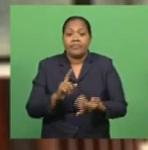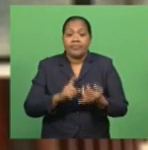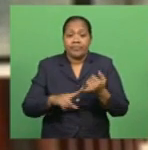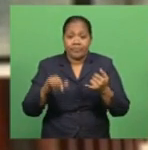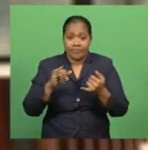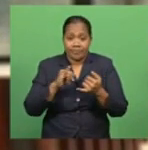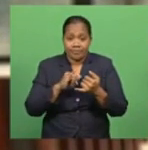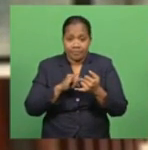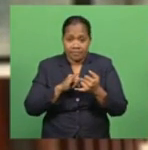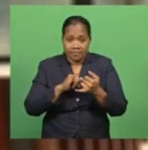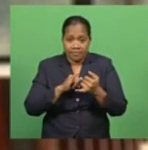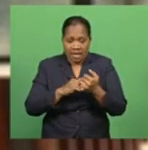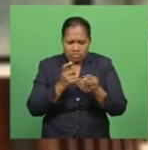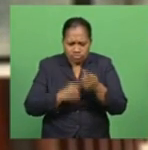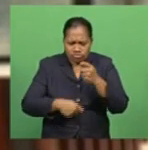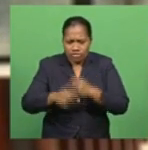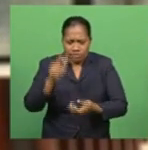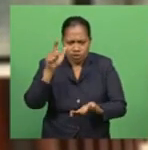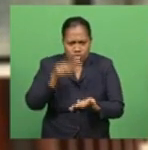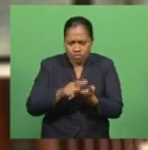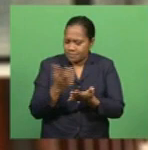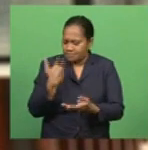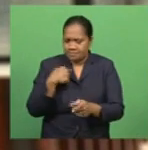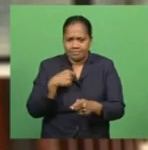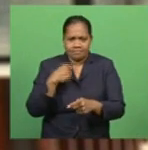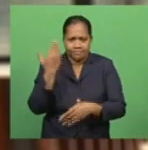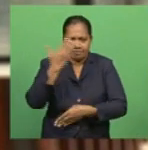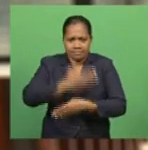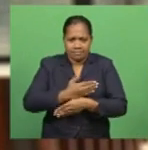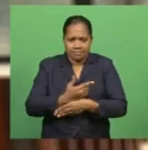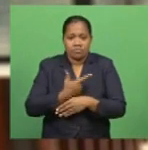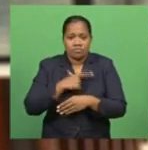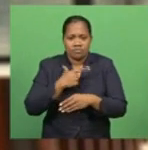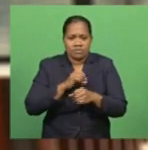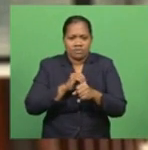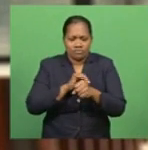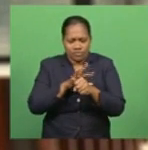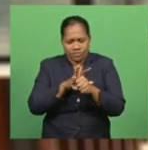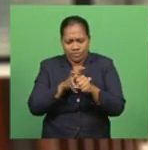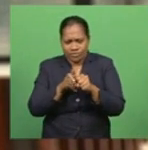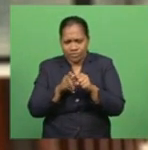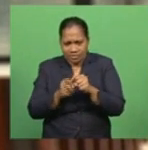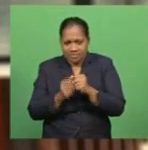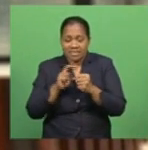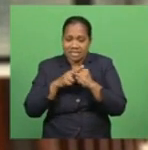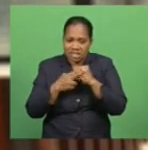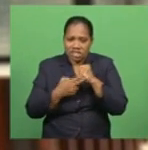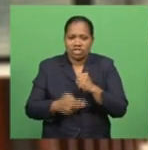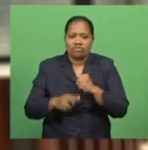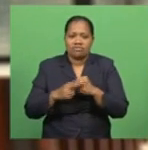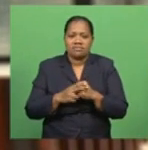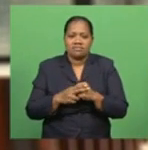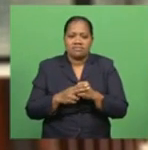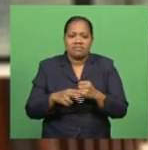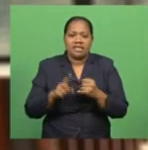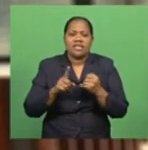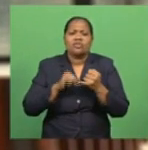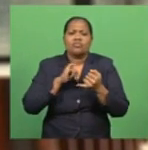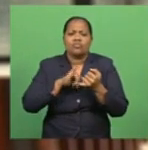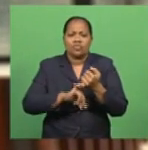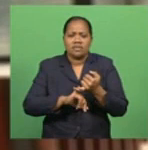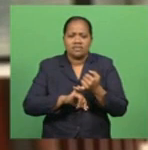traded lower last night as investors weighed the latest coronavirus news, along with a sharp decline in U.S. crude prices.